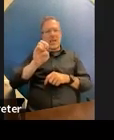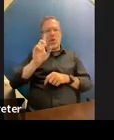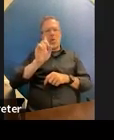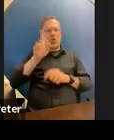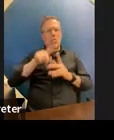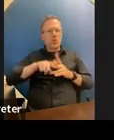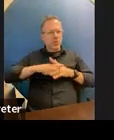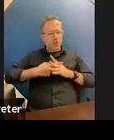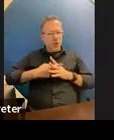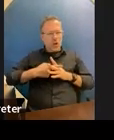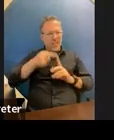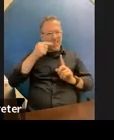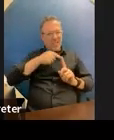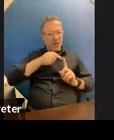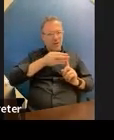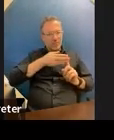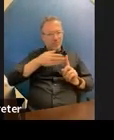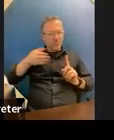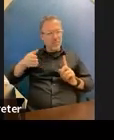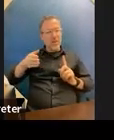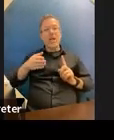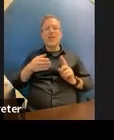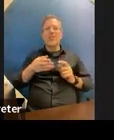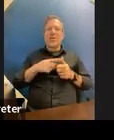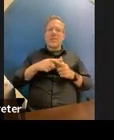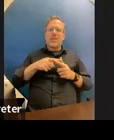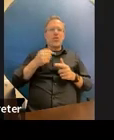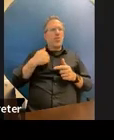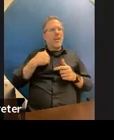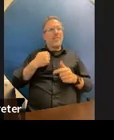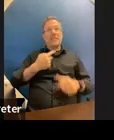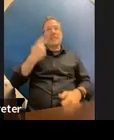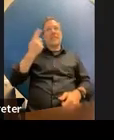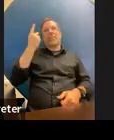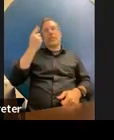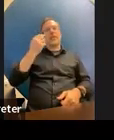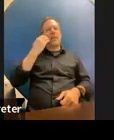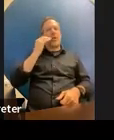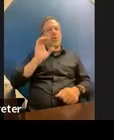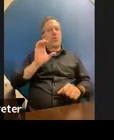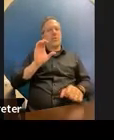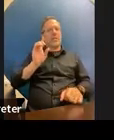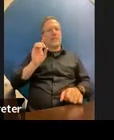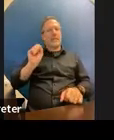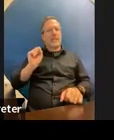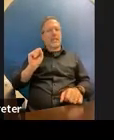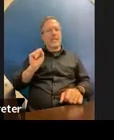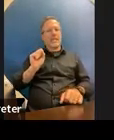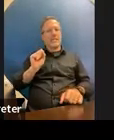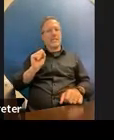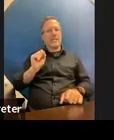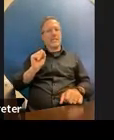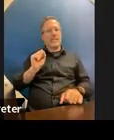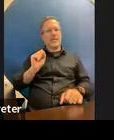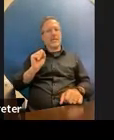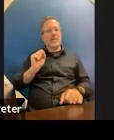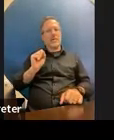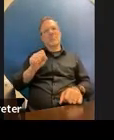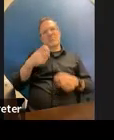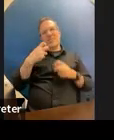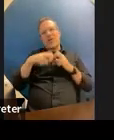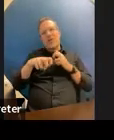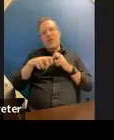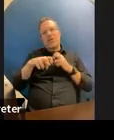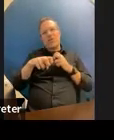start working on that goal so at least you have something but i know cds is is hard to get